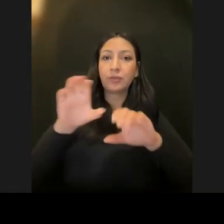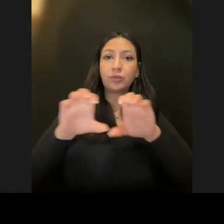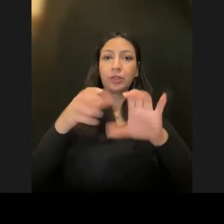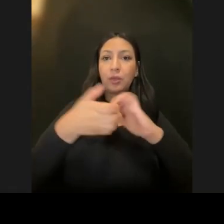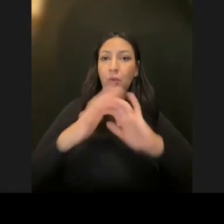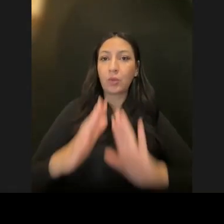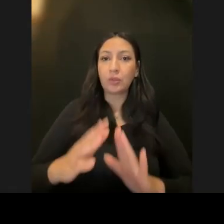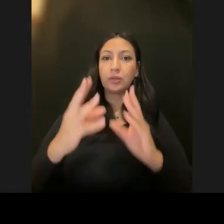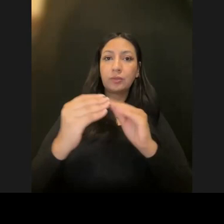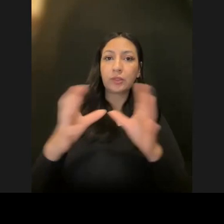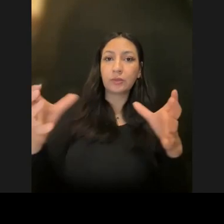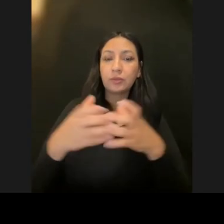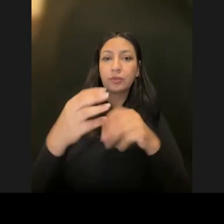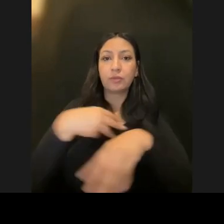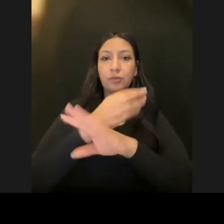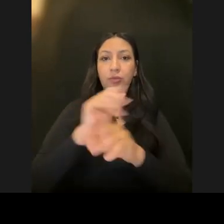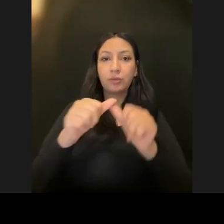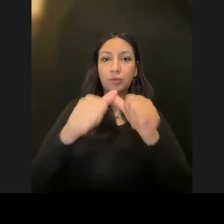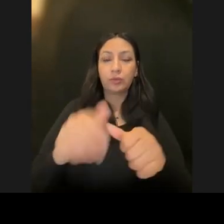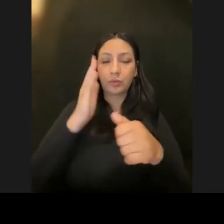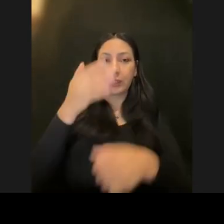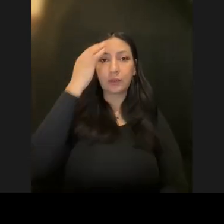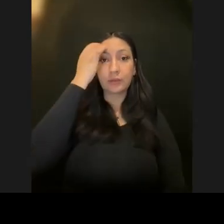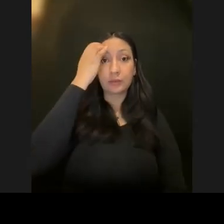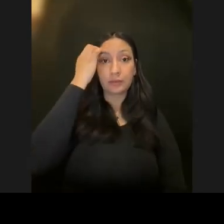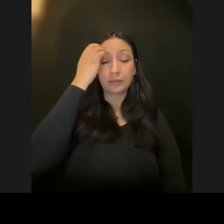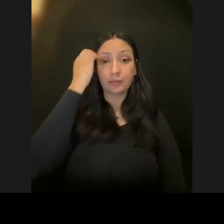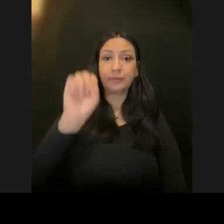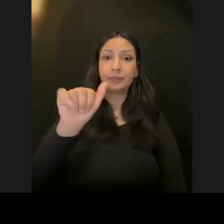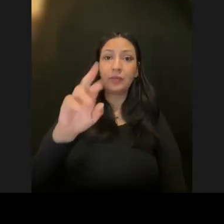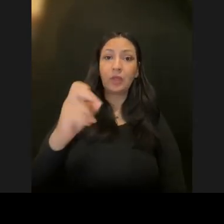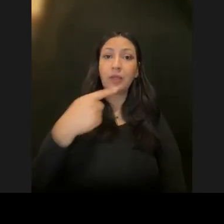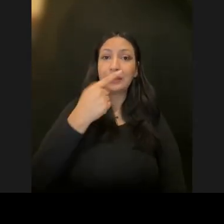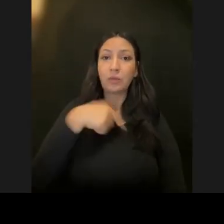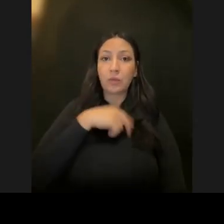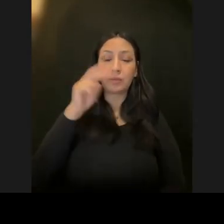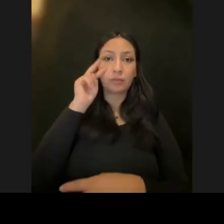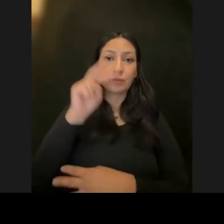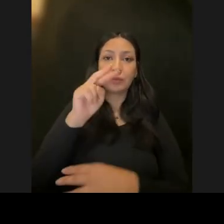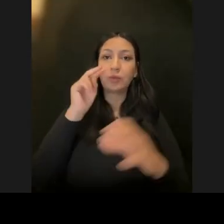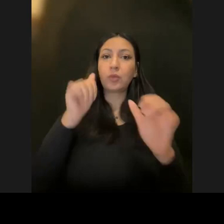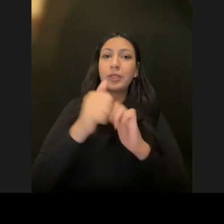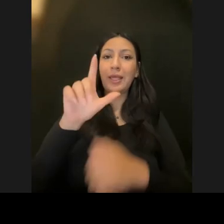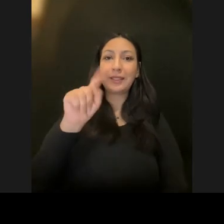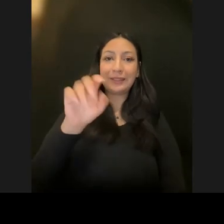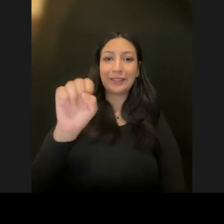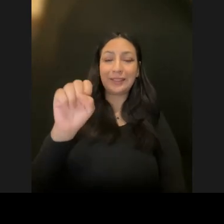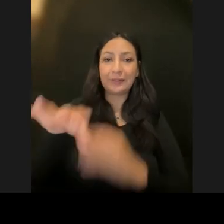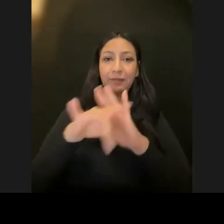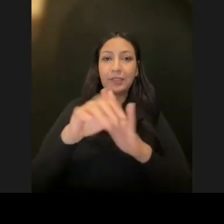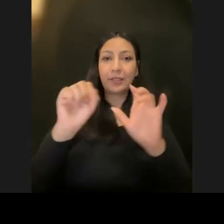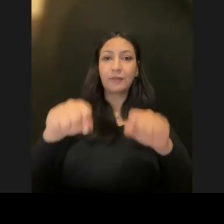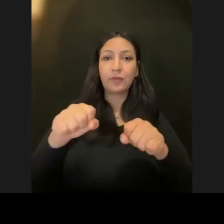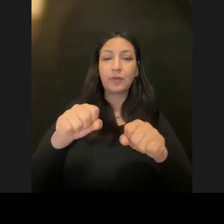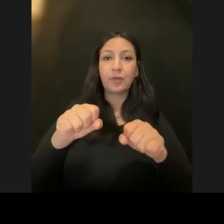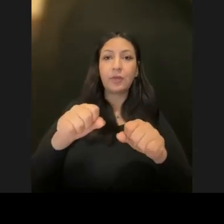and webinars, and that will continue. And then, like Sarah said, we look forward to the LTSS financing and affordability